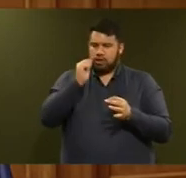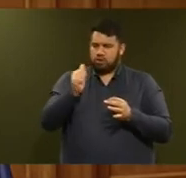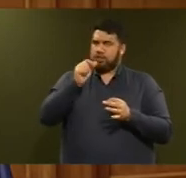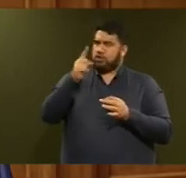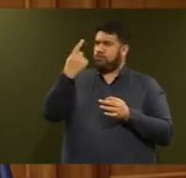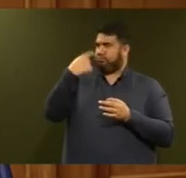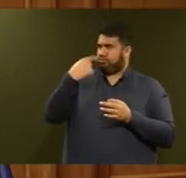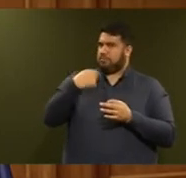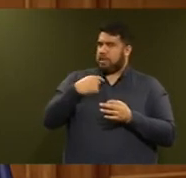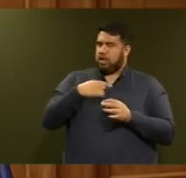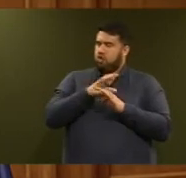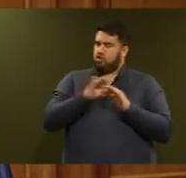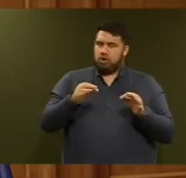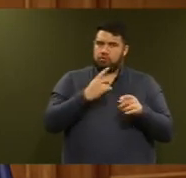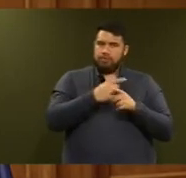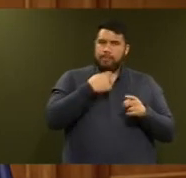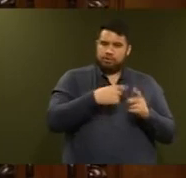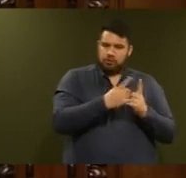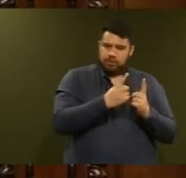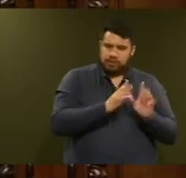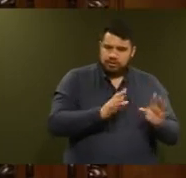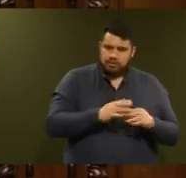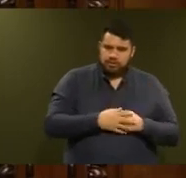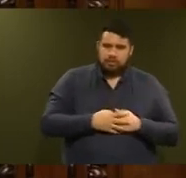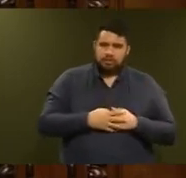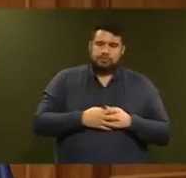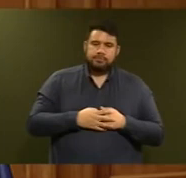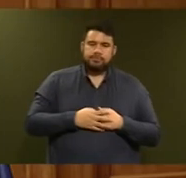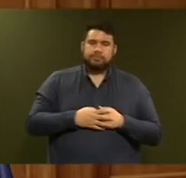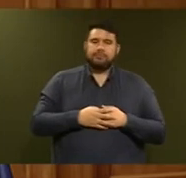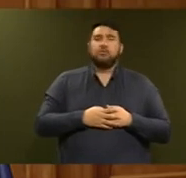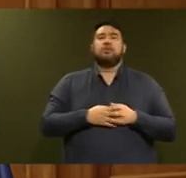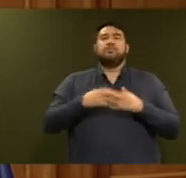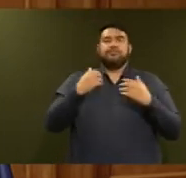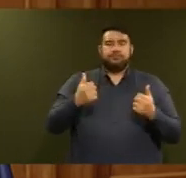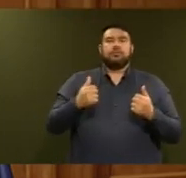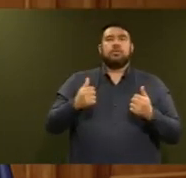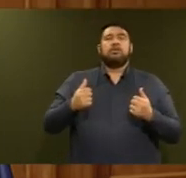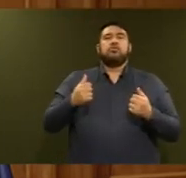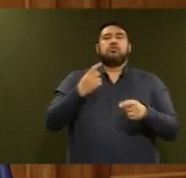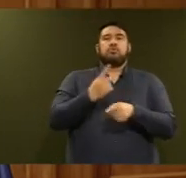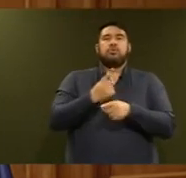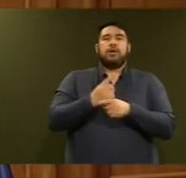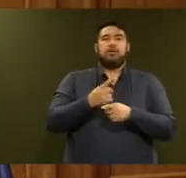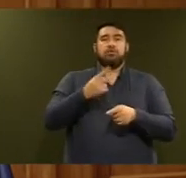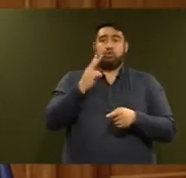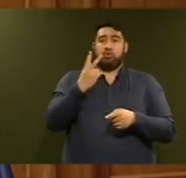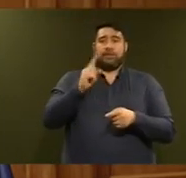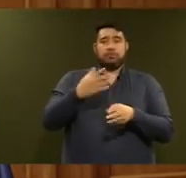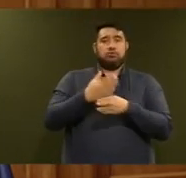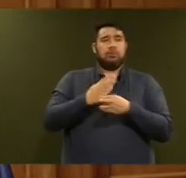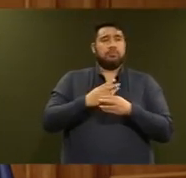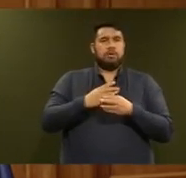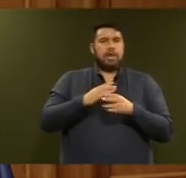The figure of 2,000... that's noteworthy, I'm sure. The figure of 2,000 jobs was arrived at